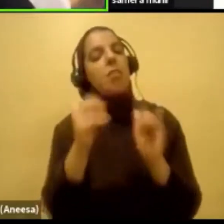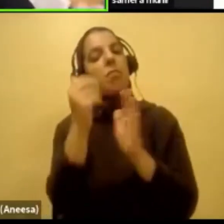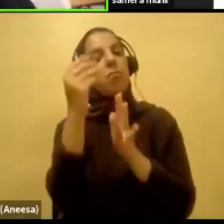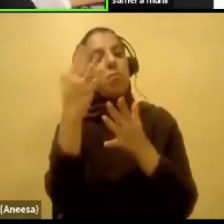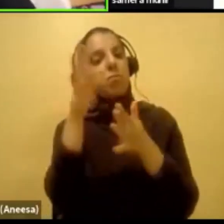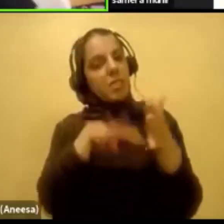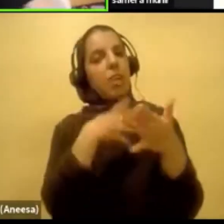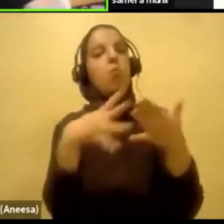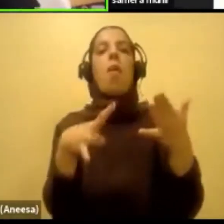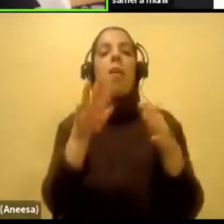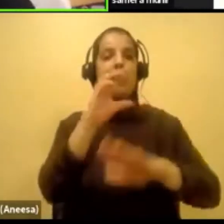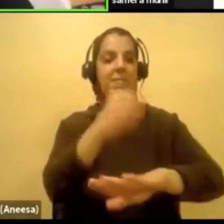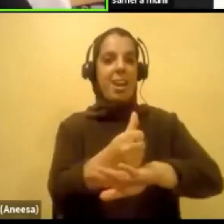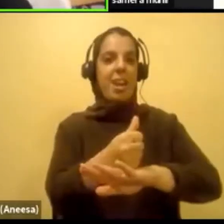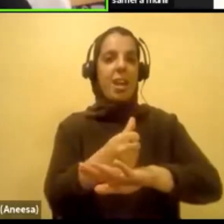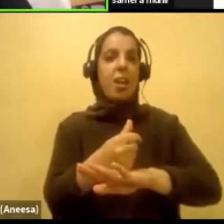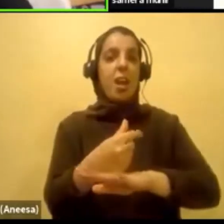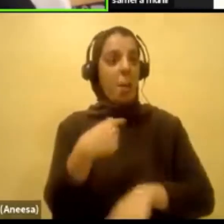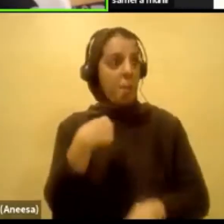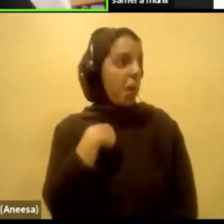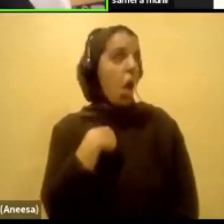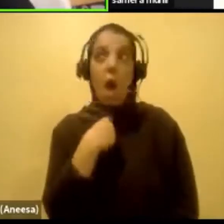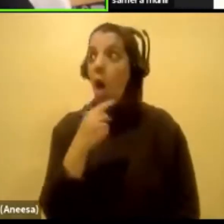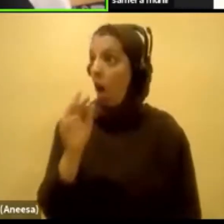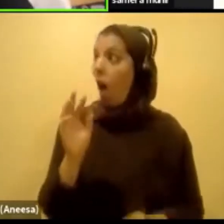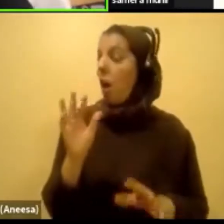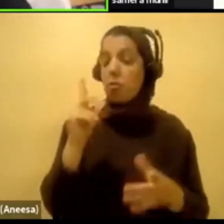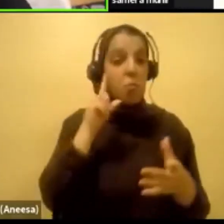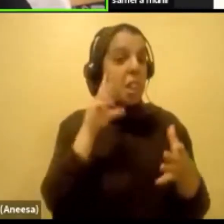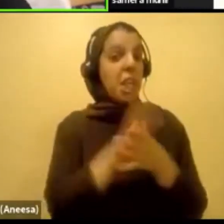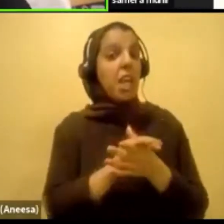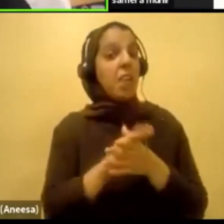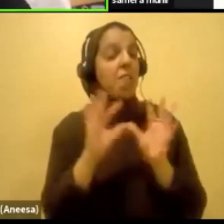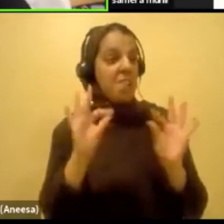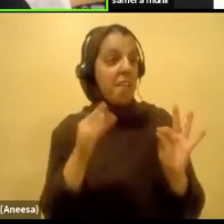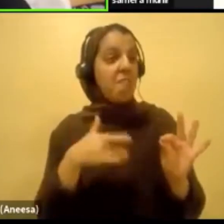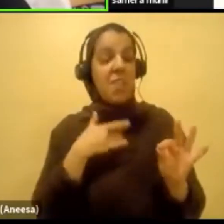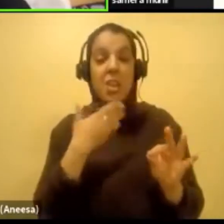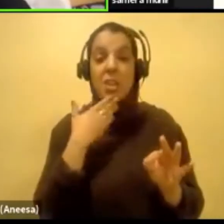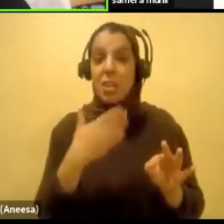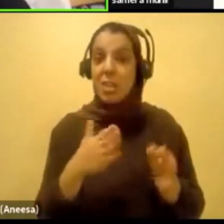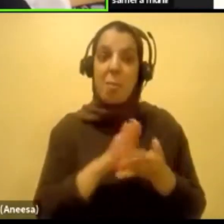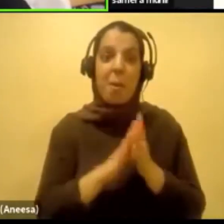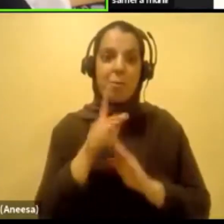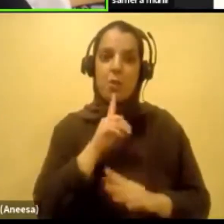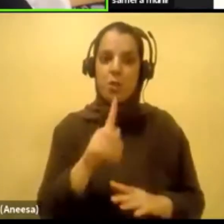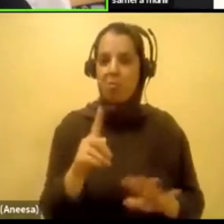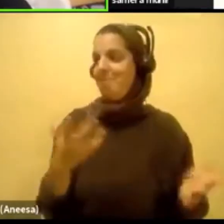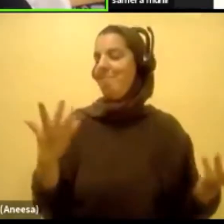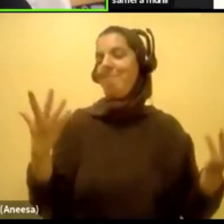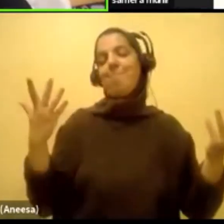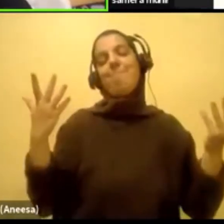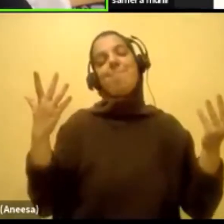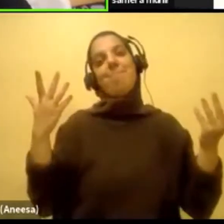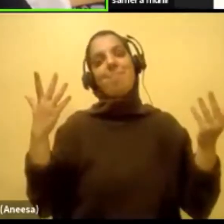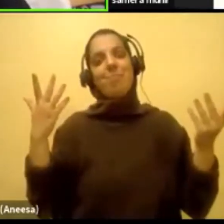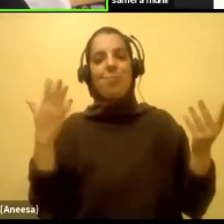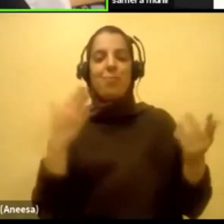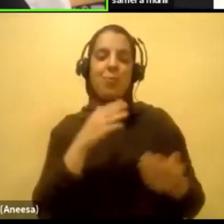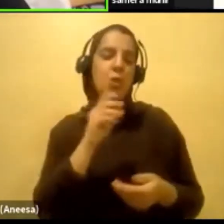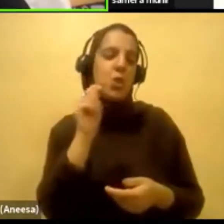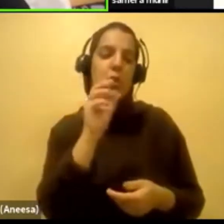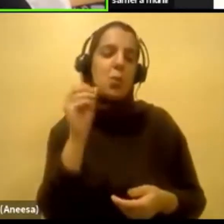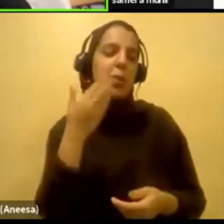And I, and it sounded so believable. was almost too good to be true. Boy, was I right about that one. It was too good to be true.